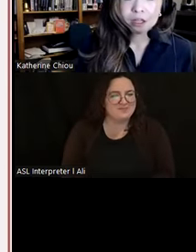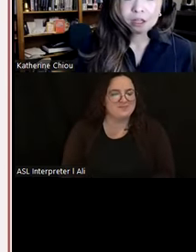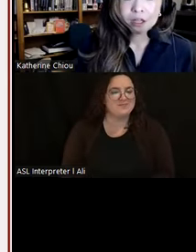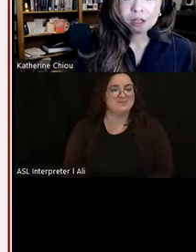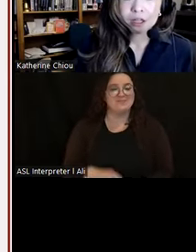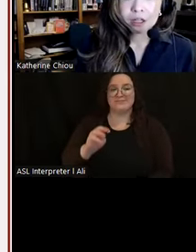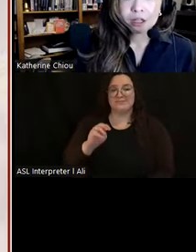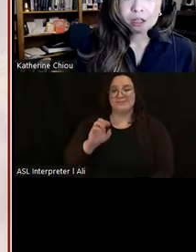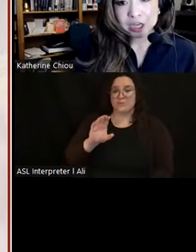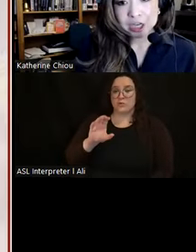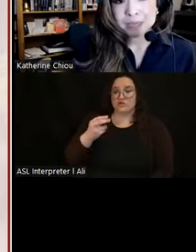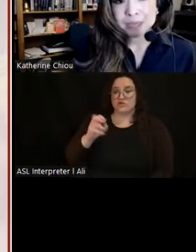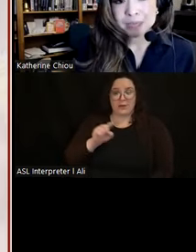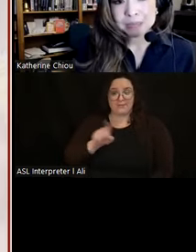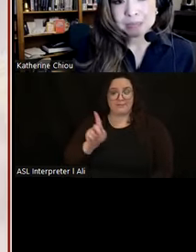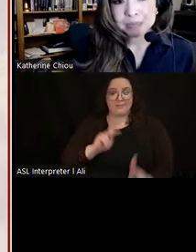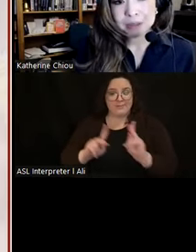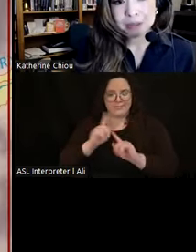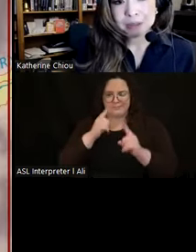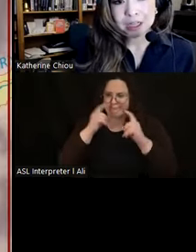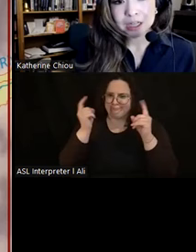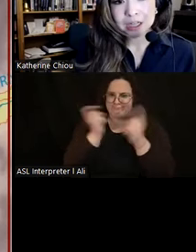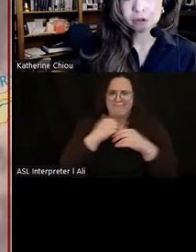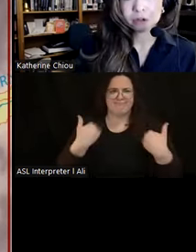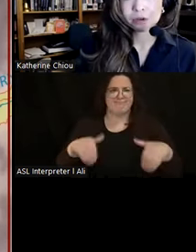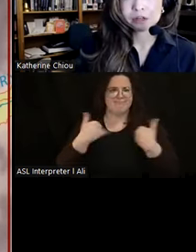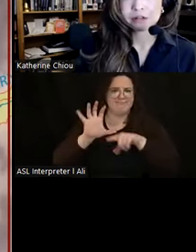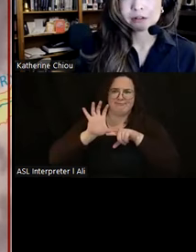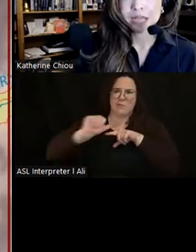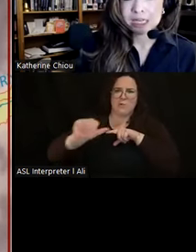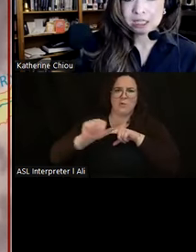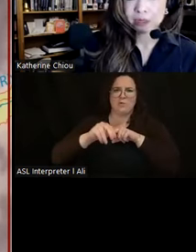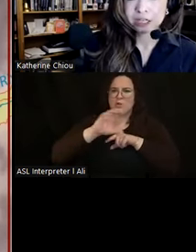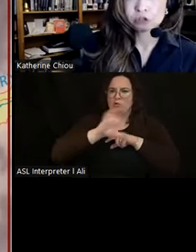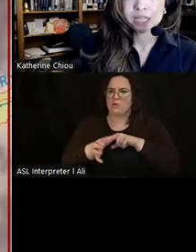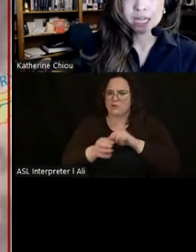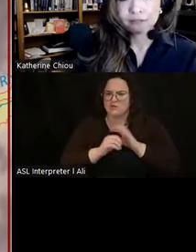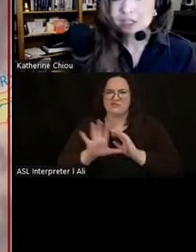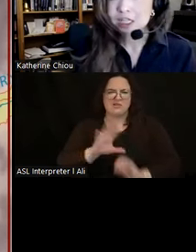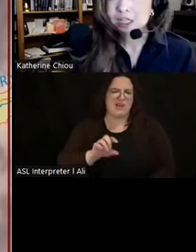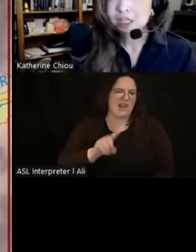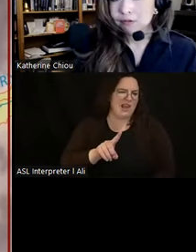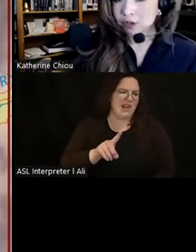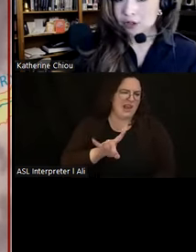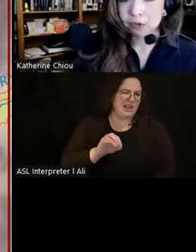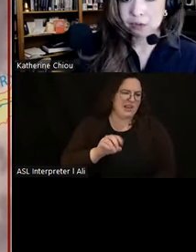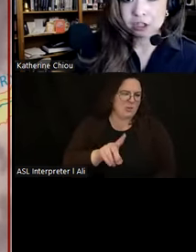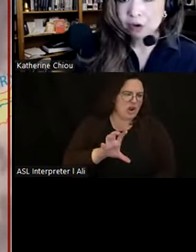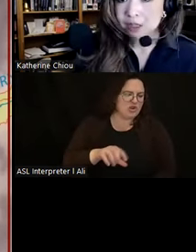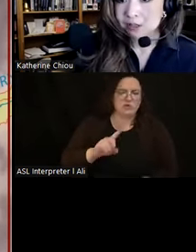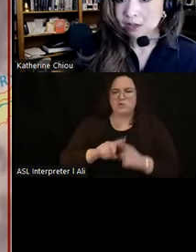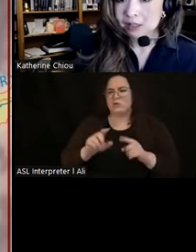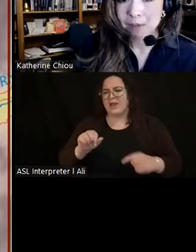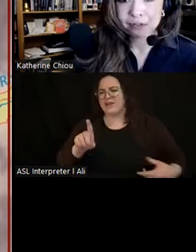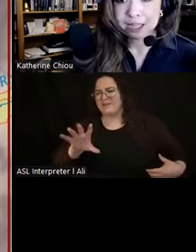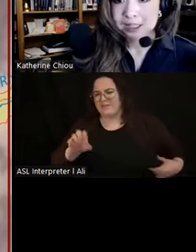Moche, a people of remarkable complexity, flourished along the north coast around AD 100 to 850. For those of you in the know,